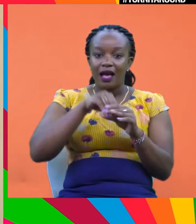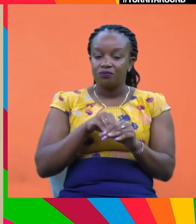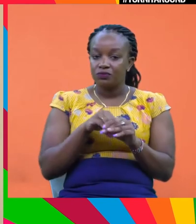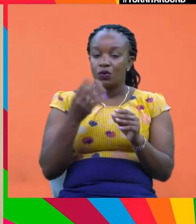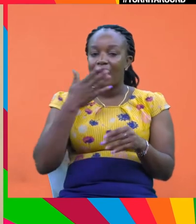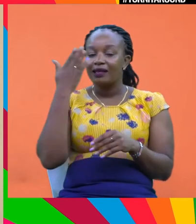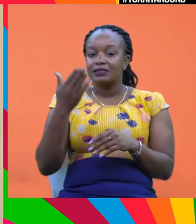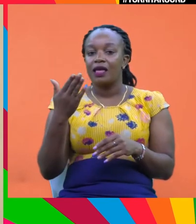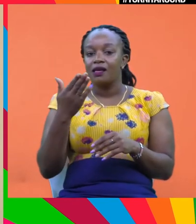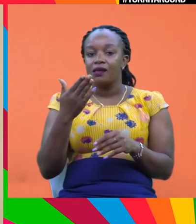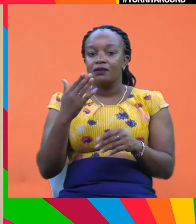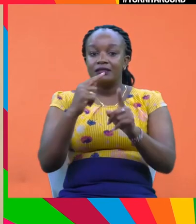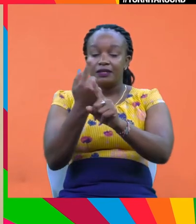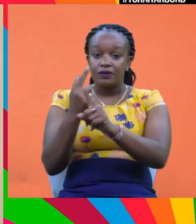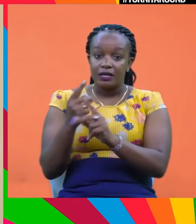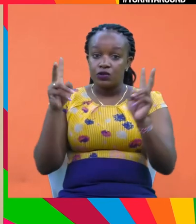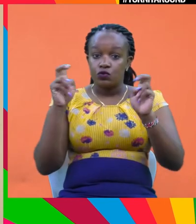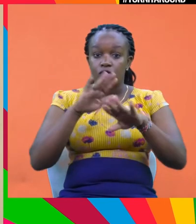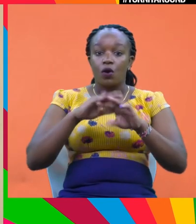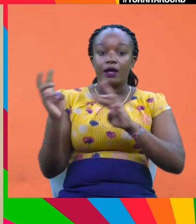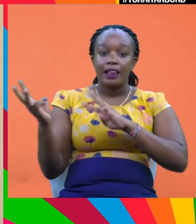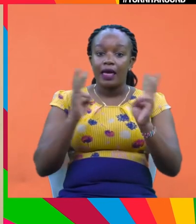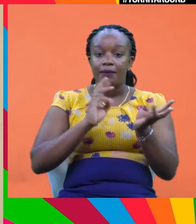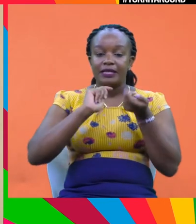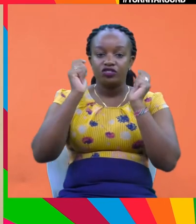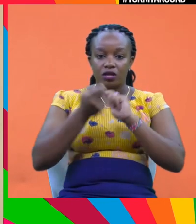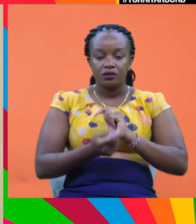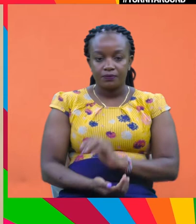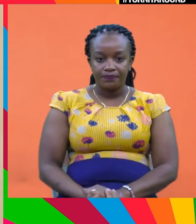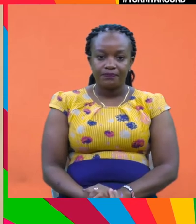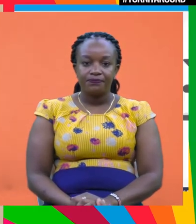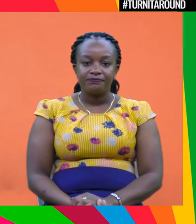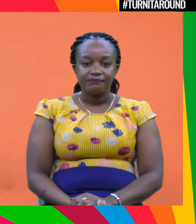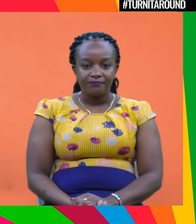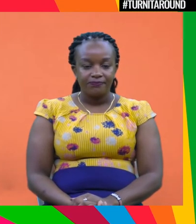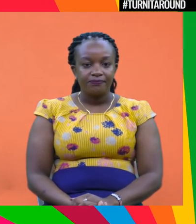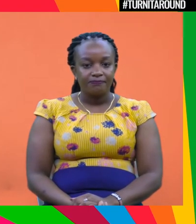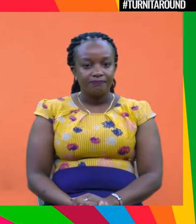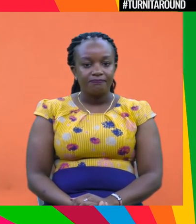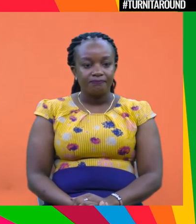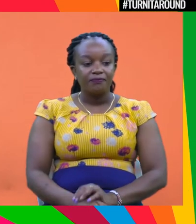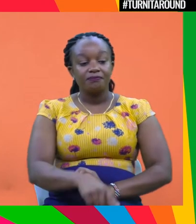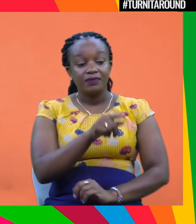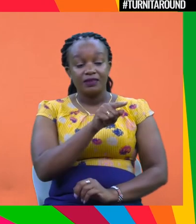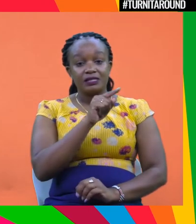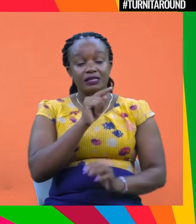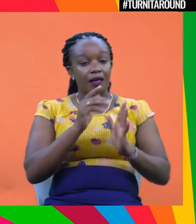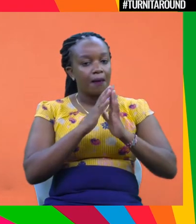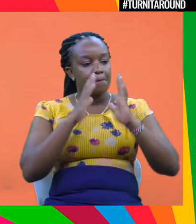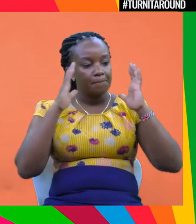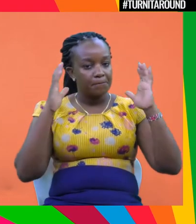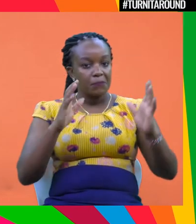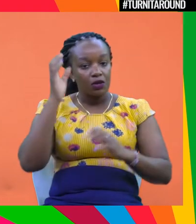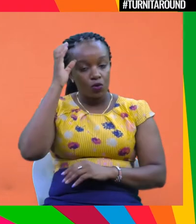call, you know, to answer solutions to climate change. Mm hmm. And that goes to the really big concept